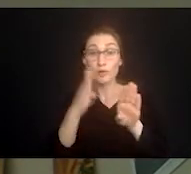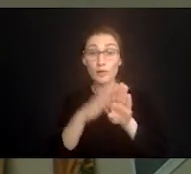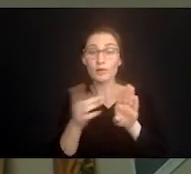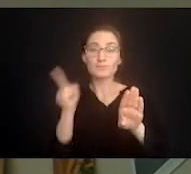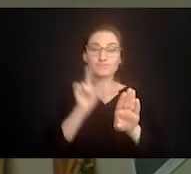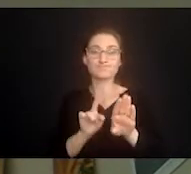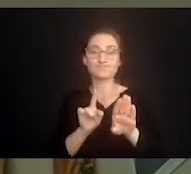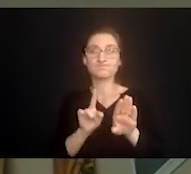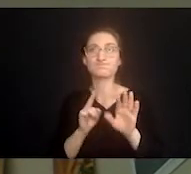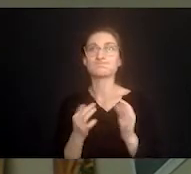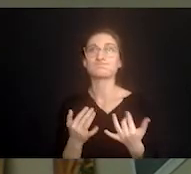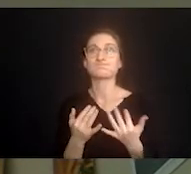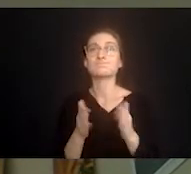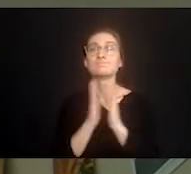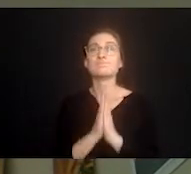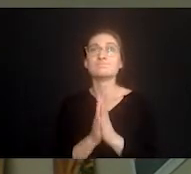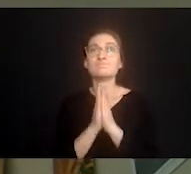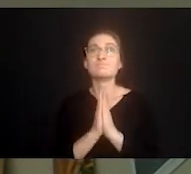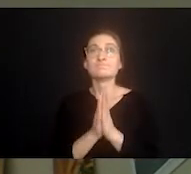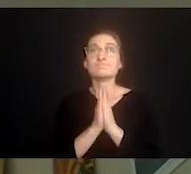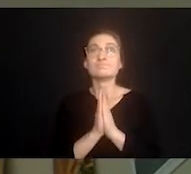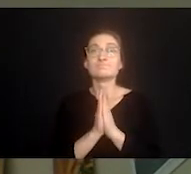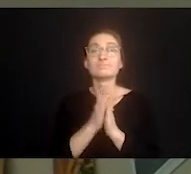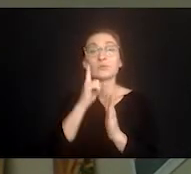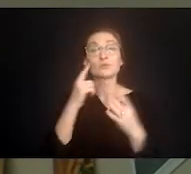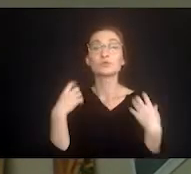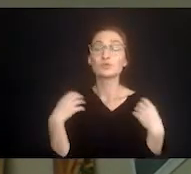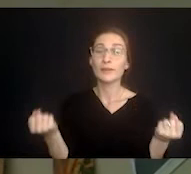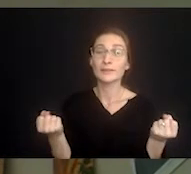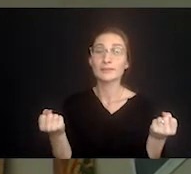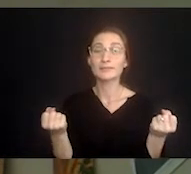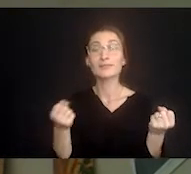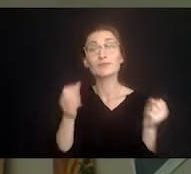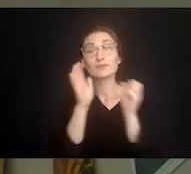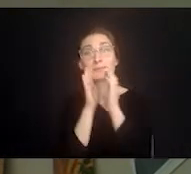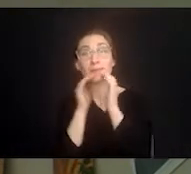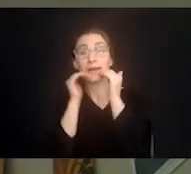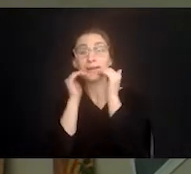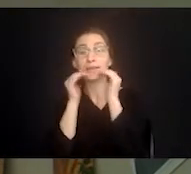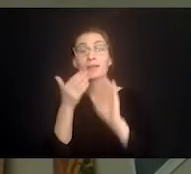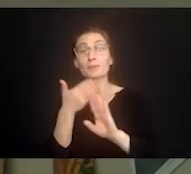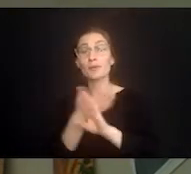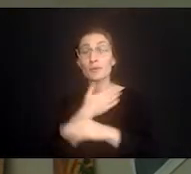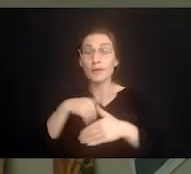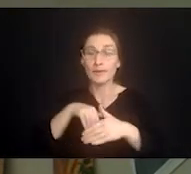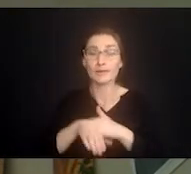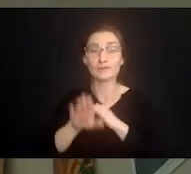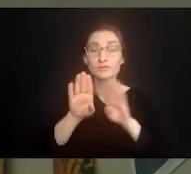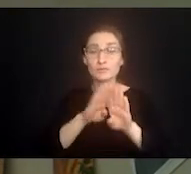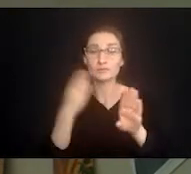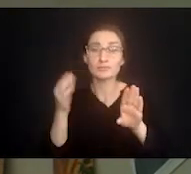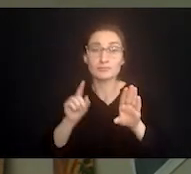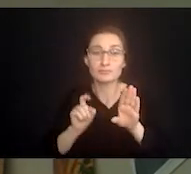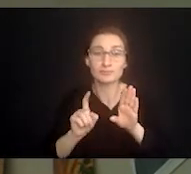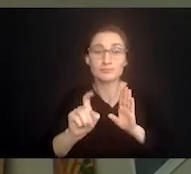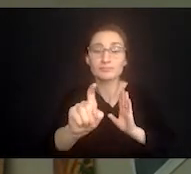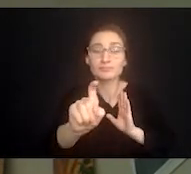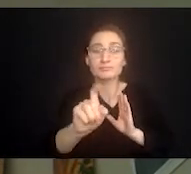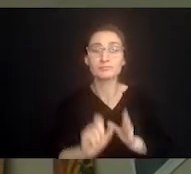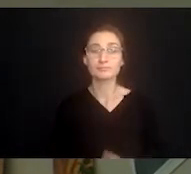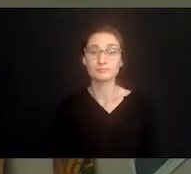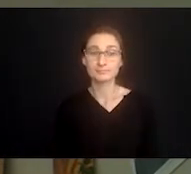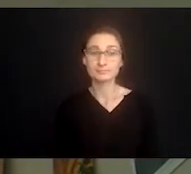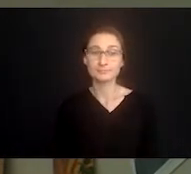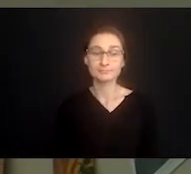and just uttering a quick prayer for strength and a smile on my face before I go in to provide care